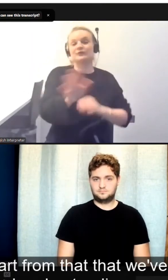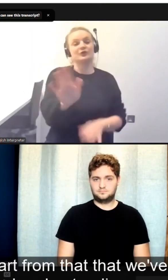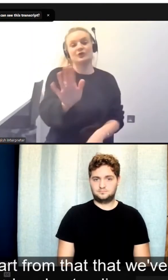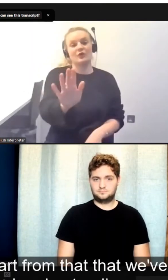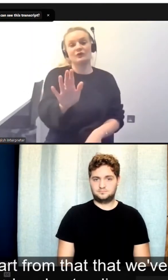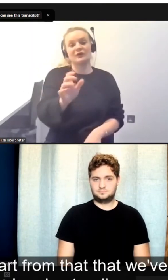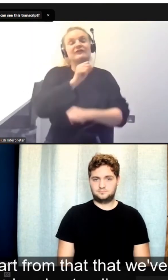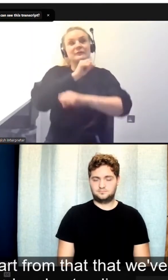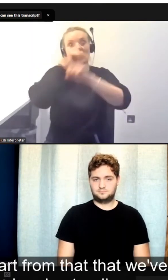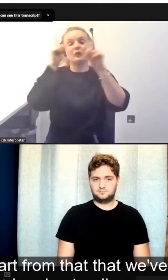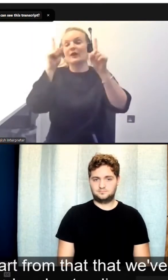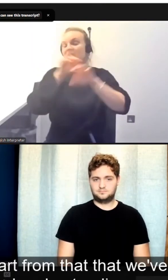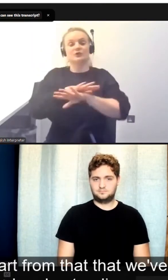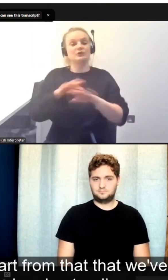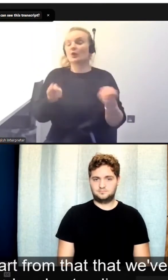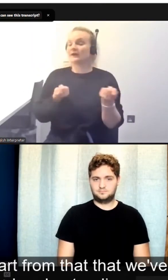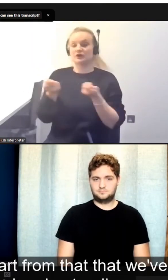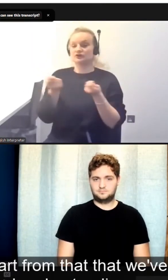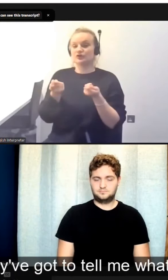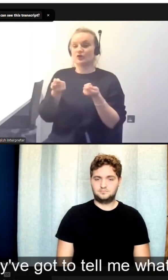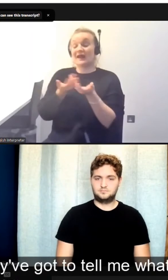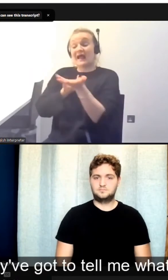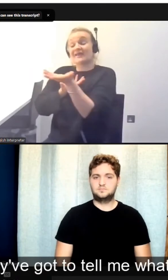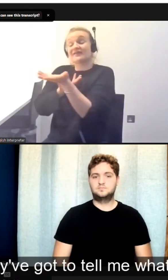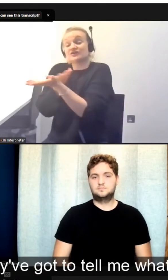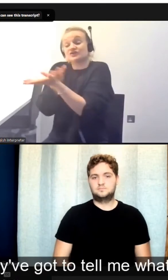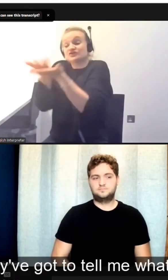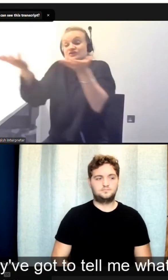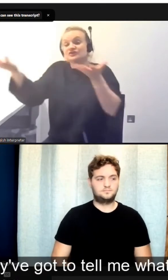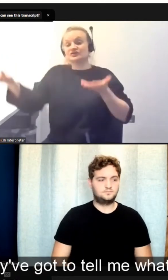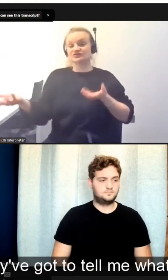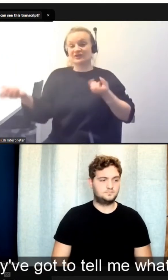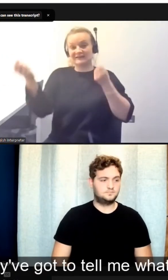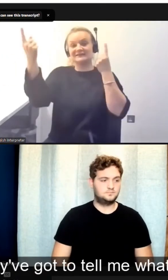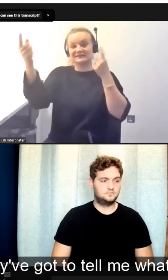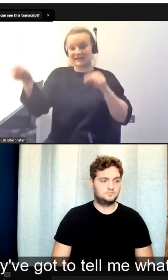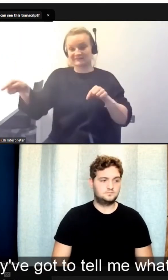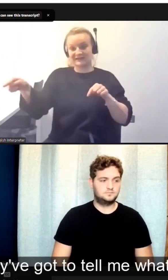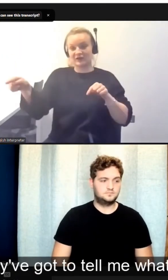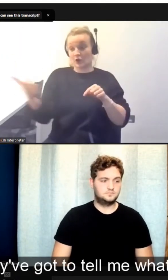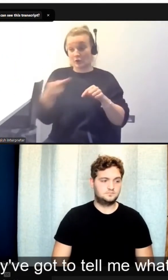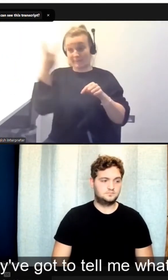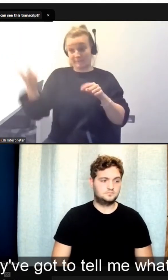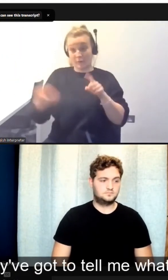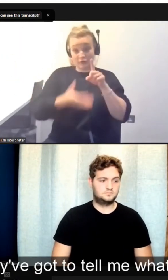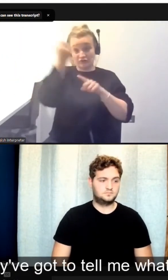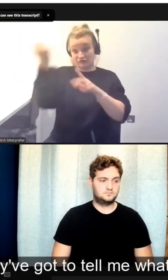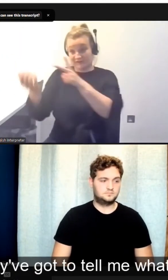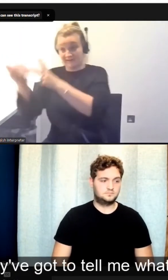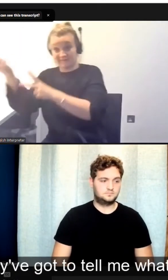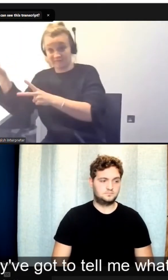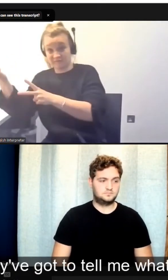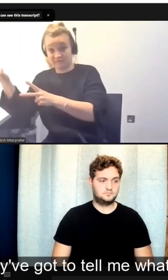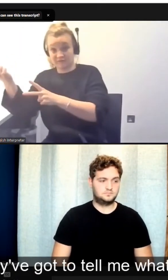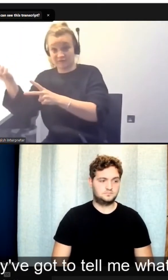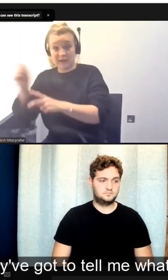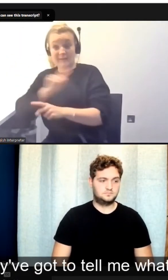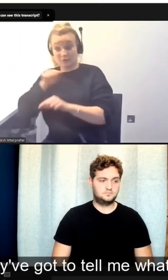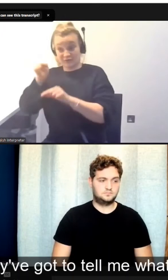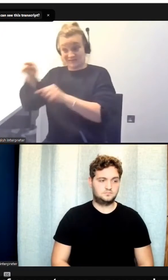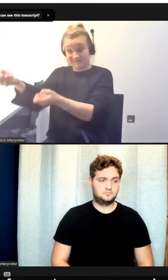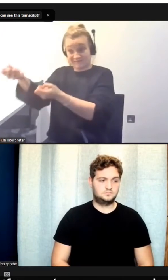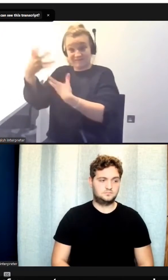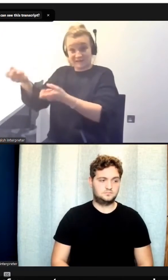we've got to make sure there is a shared understanding of what we're trying to achieve, that they've got to tell me what a good manager is.